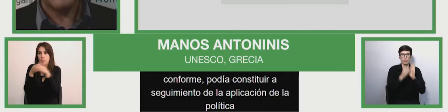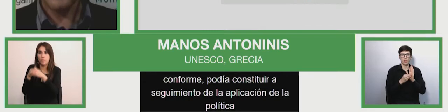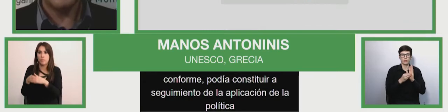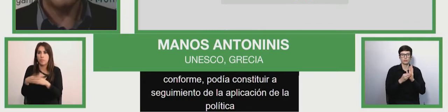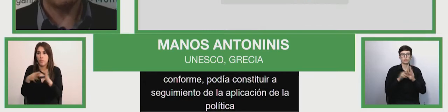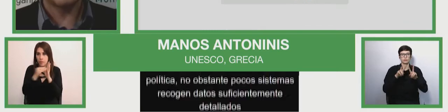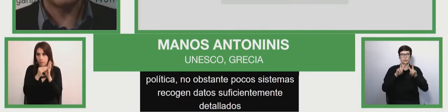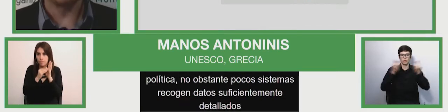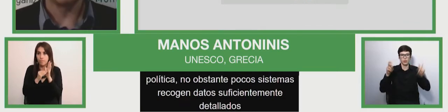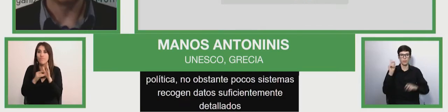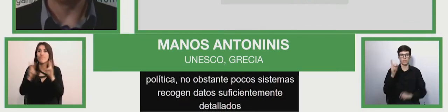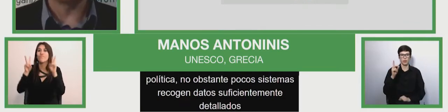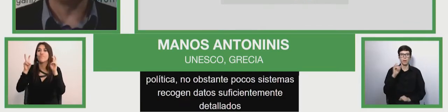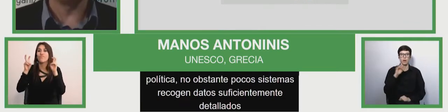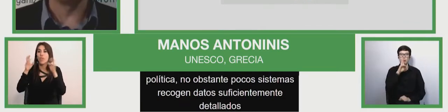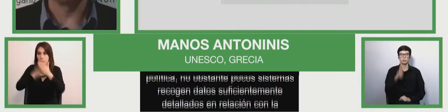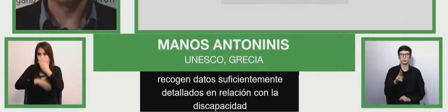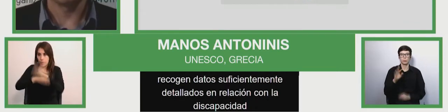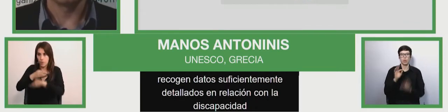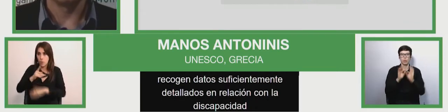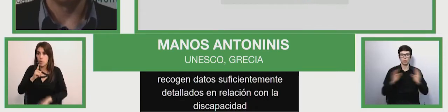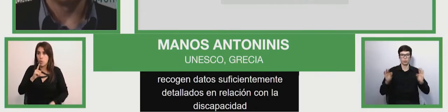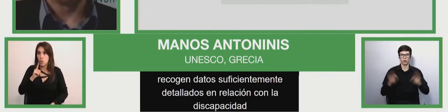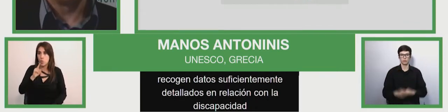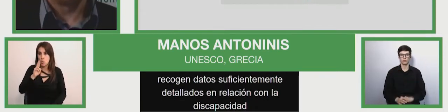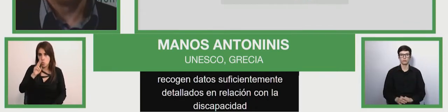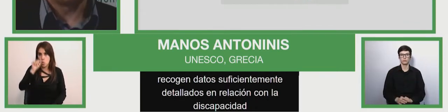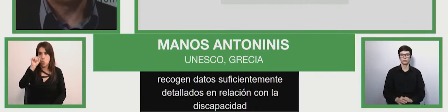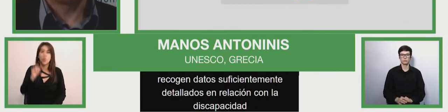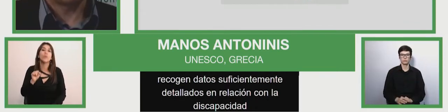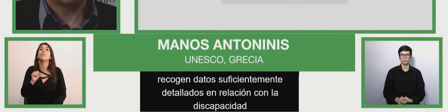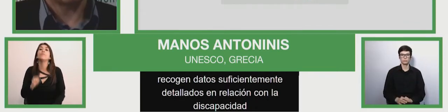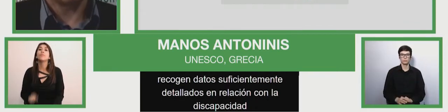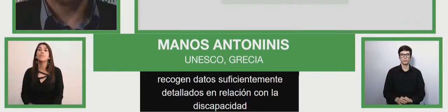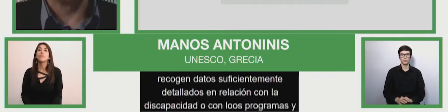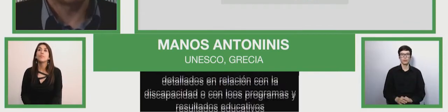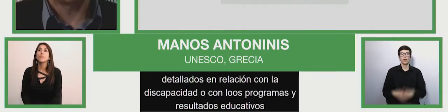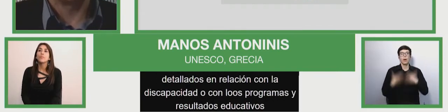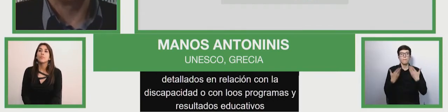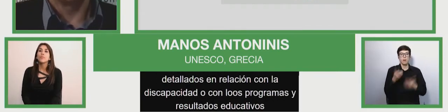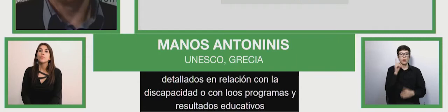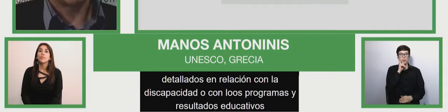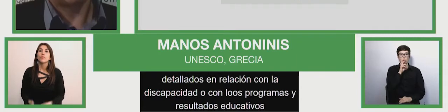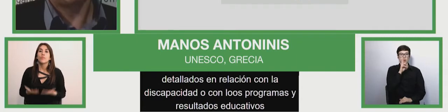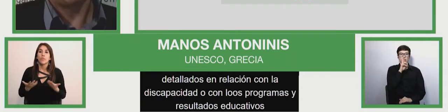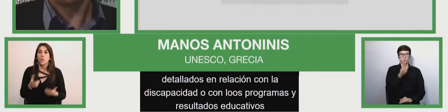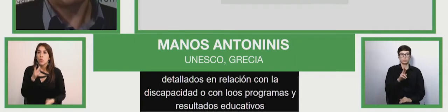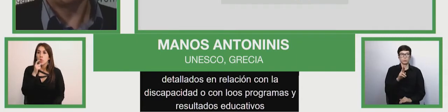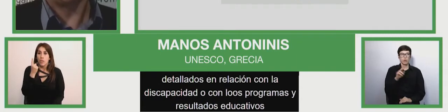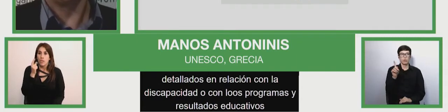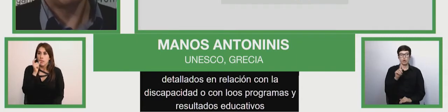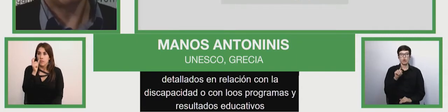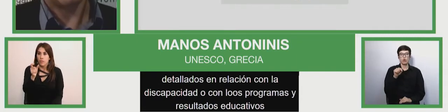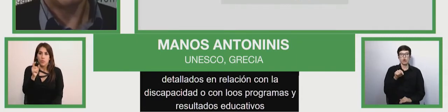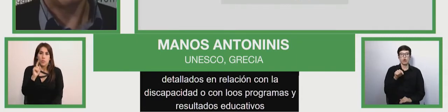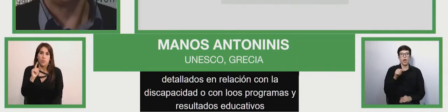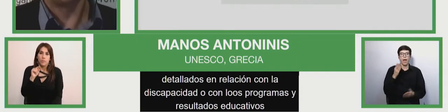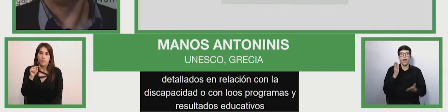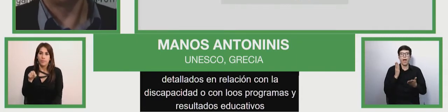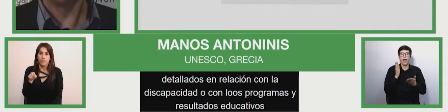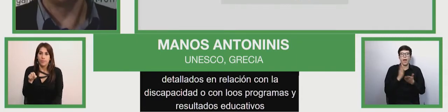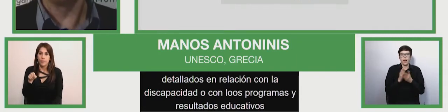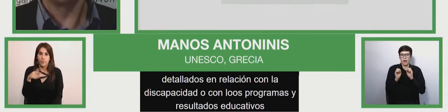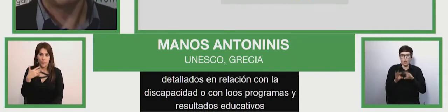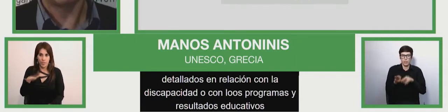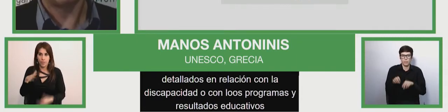education results. In order to obtain results, non-academic results particularly, it's fundamentally to consult young